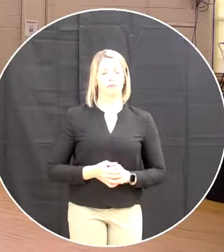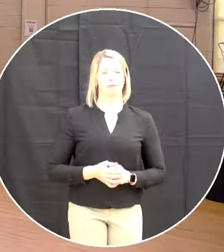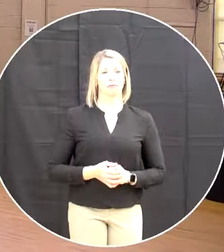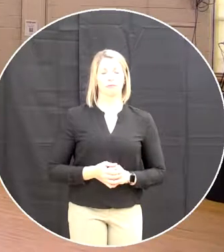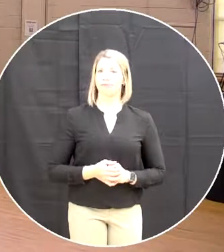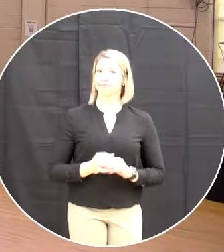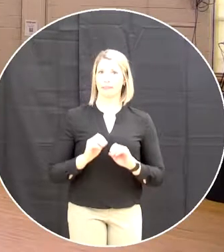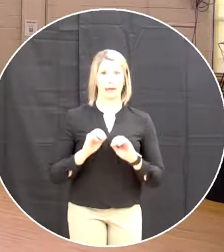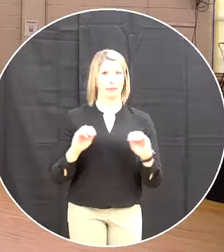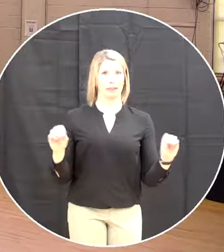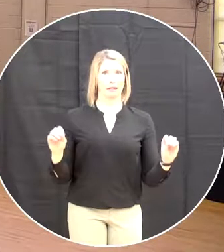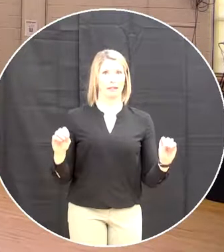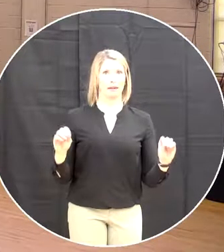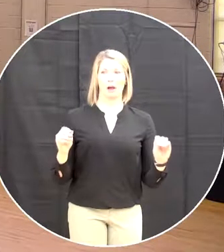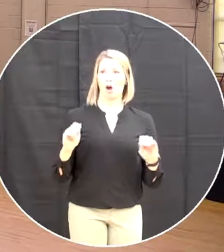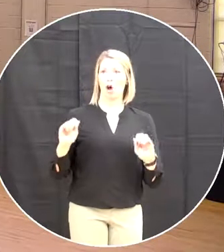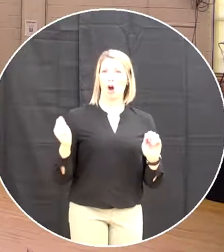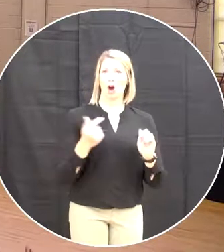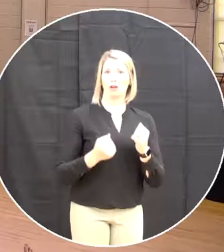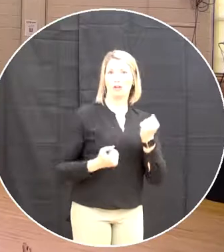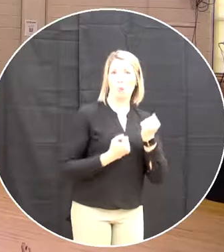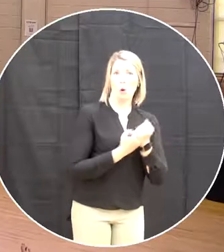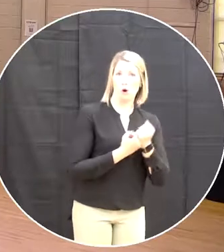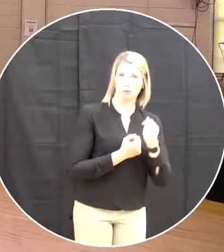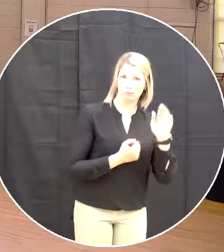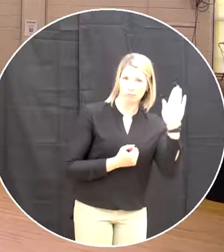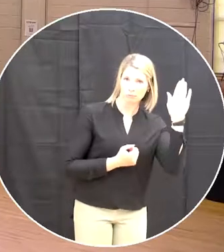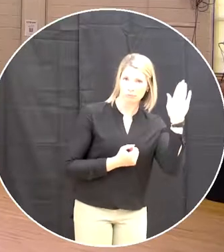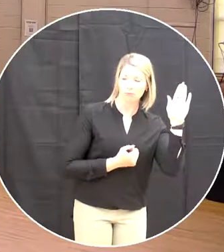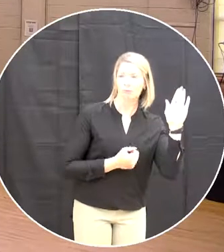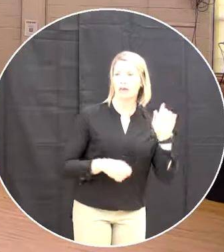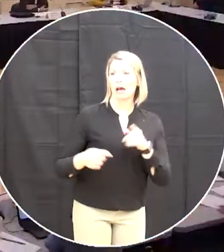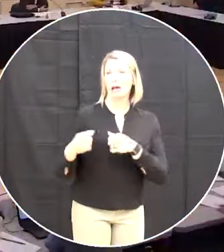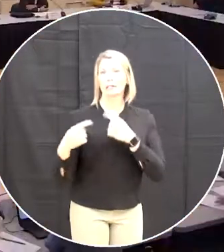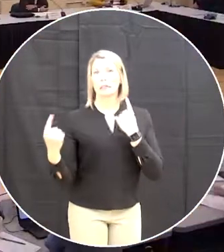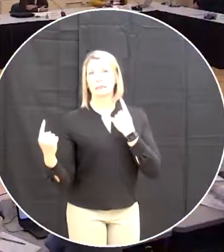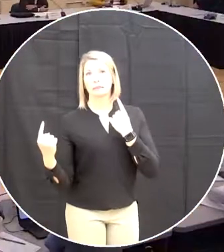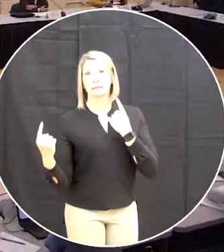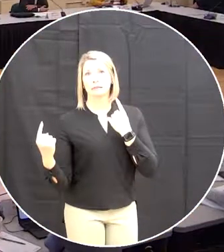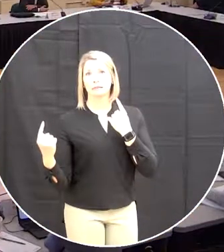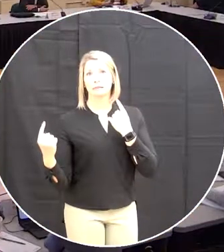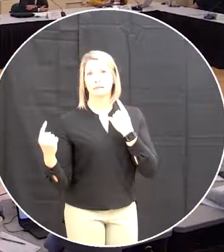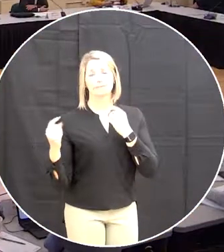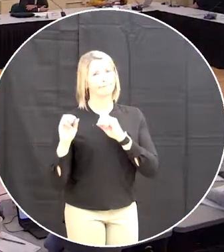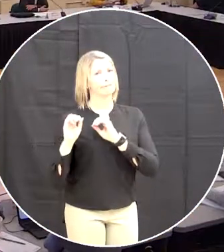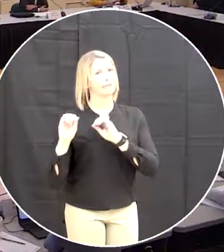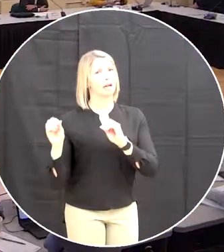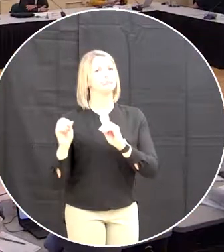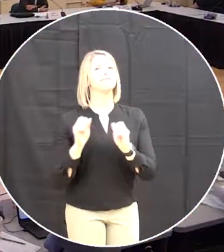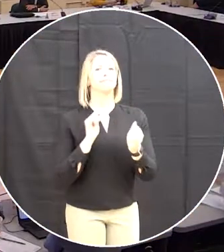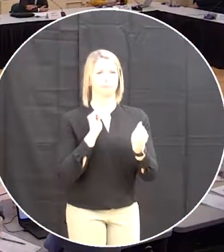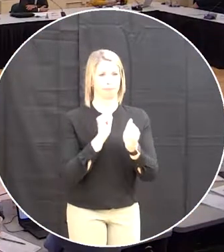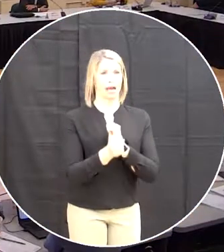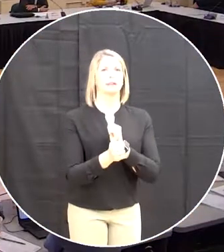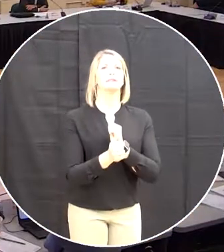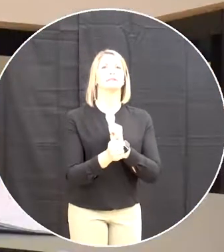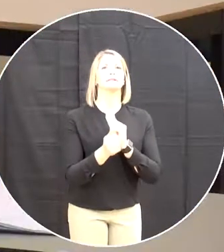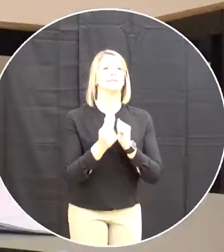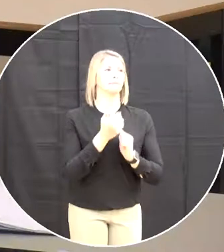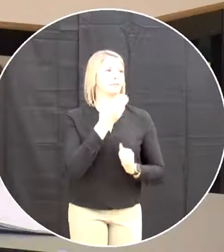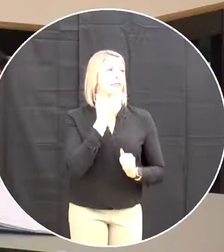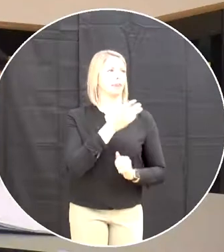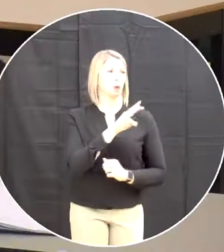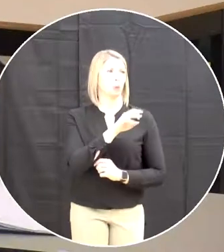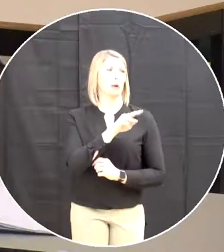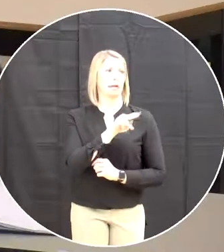hearing none all in favor of the motion aye those against motion carries thank you for that thank you Wayne